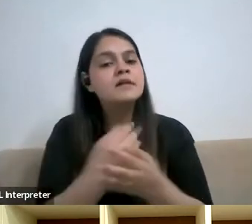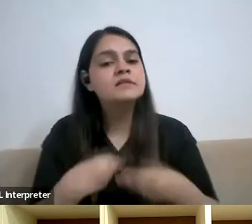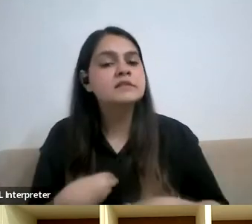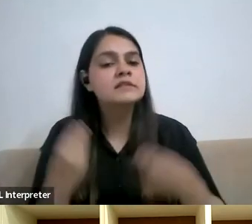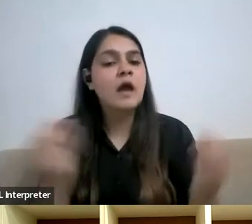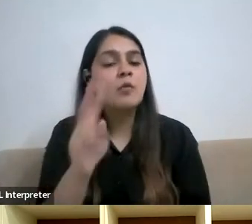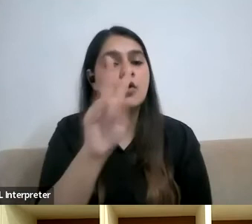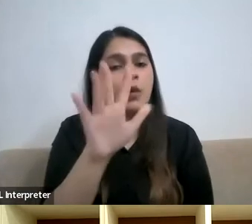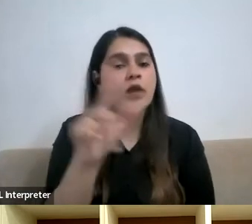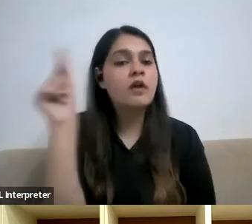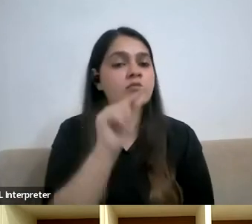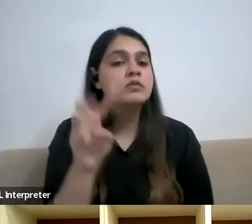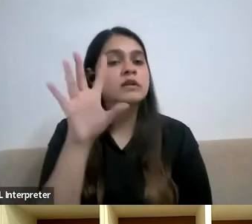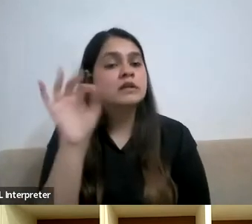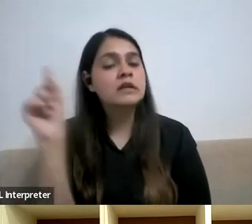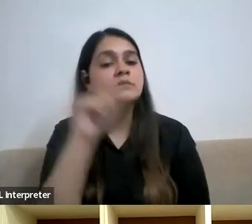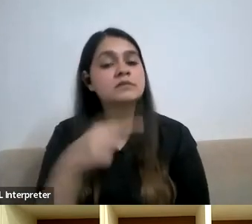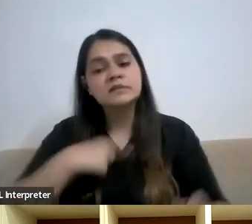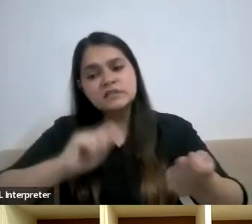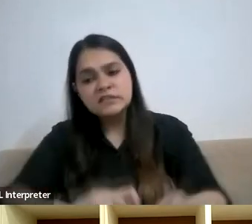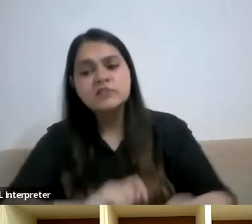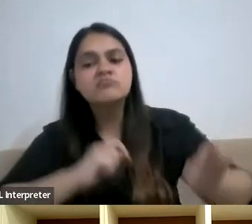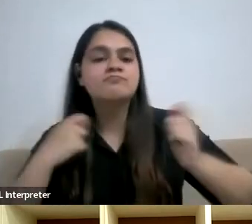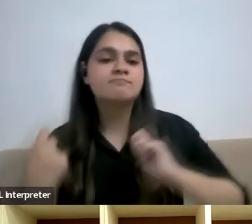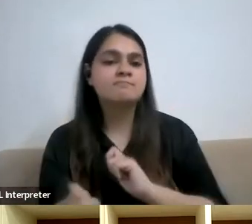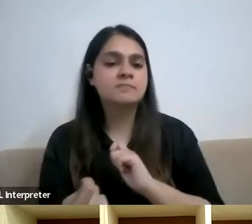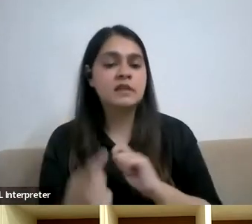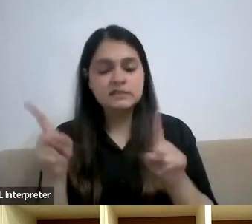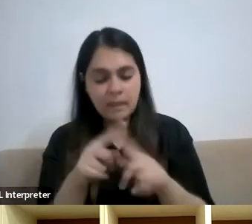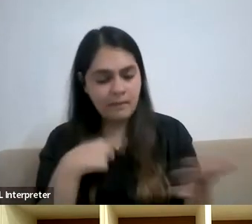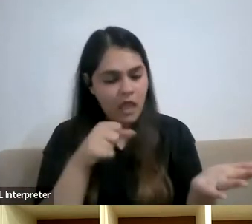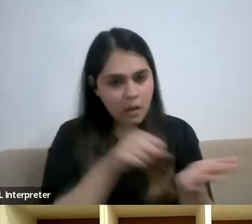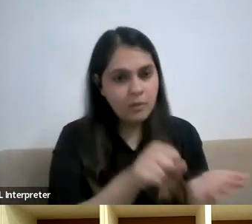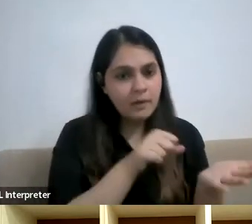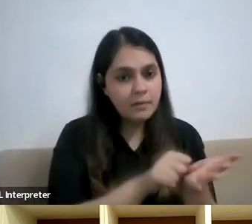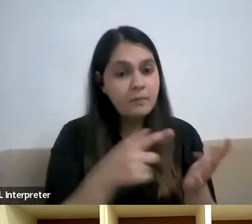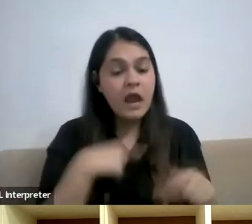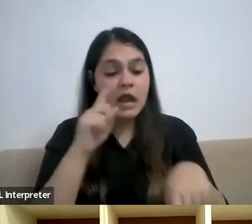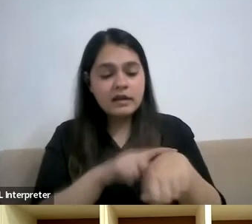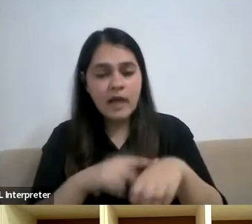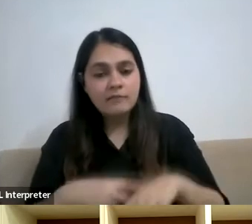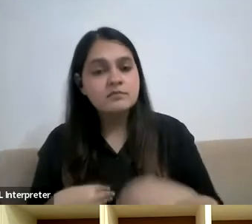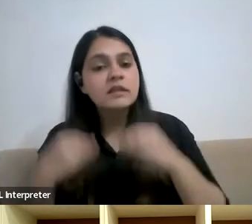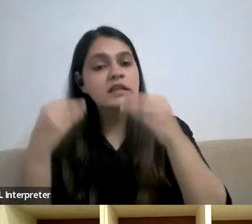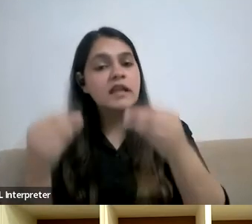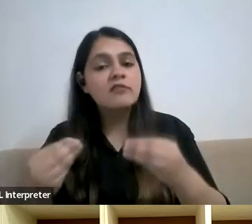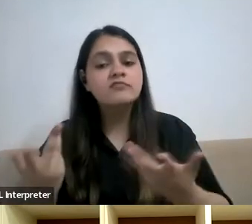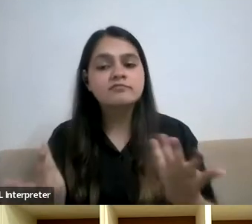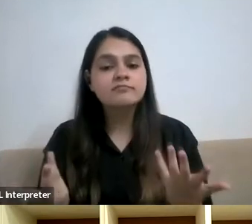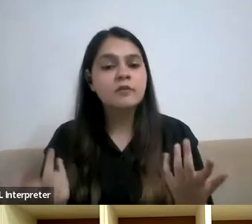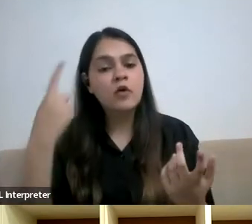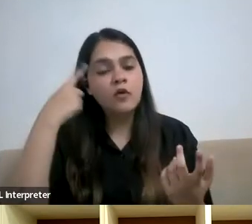-30% of work on the larger system change. Instead of implementation, I need to spend more time and energy on